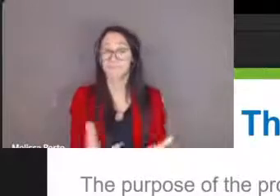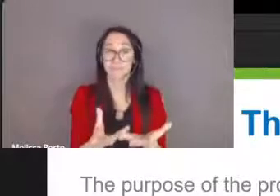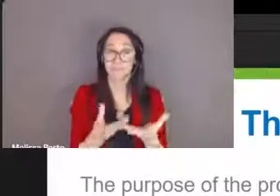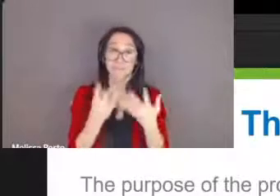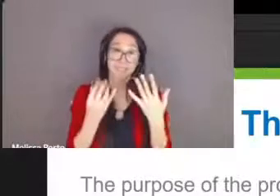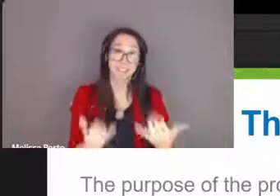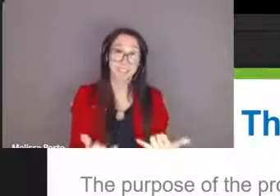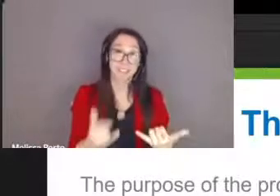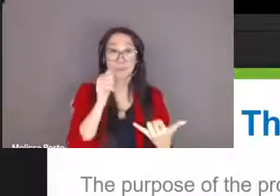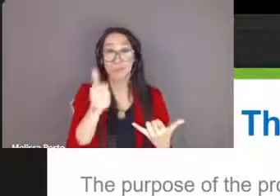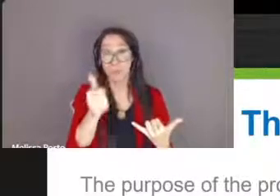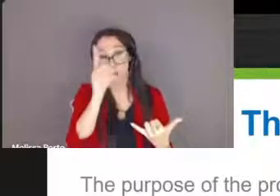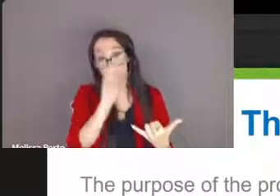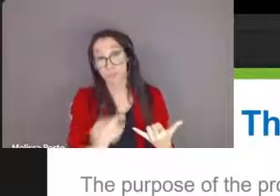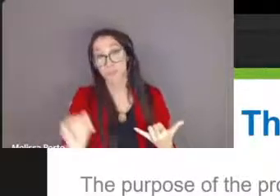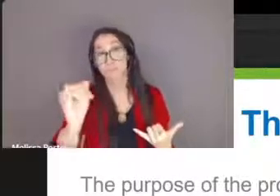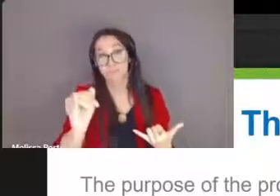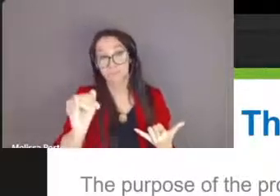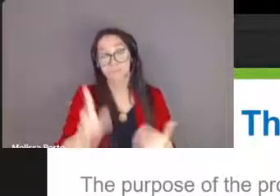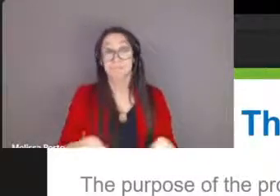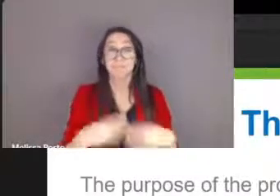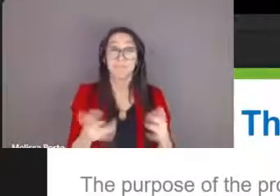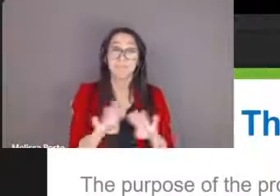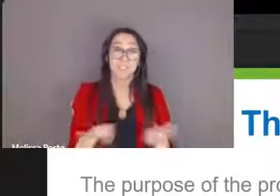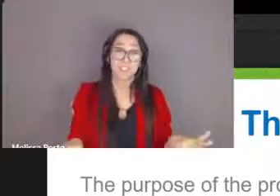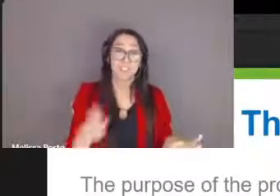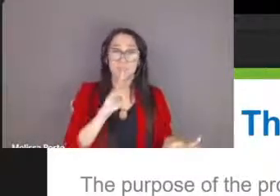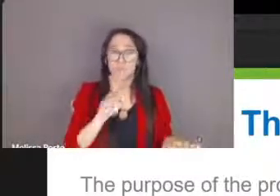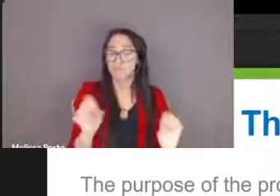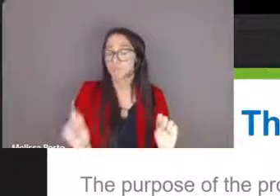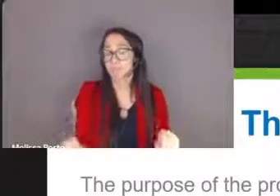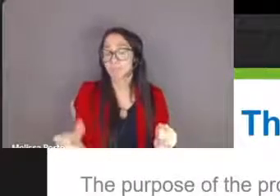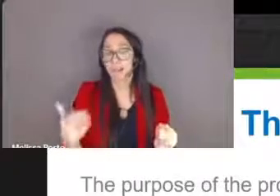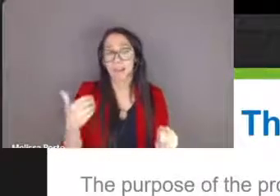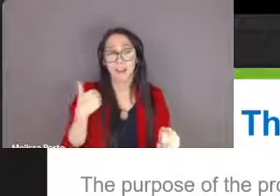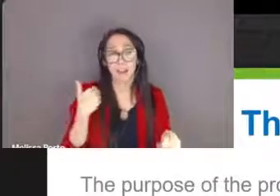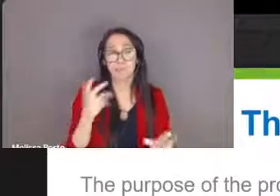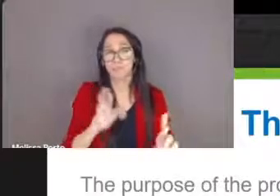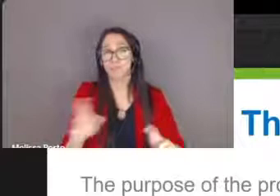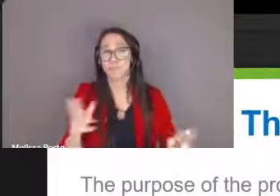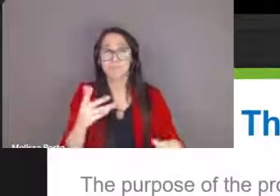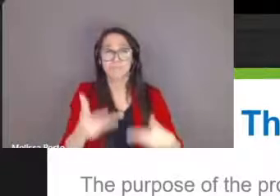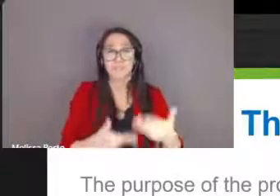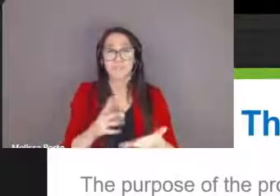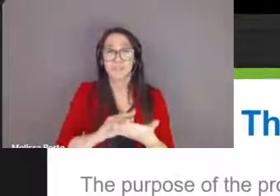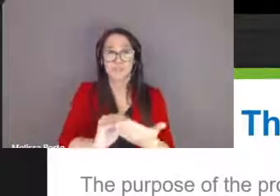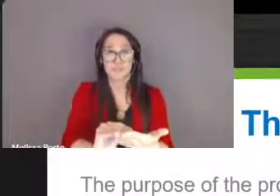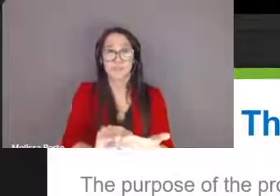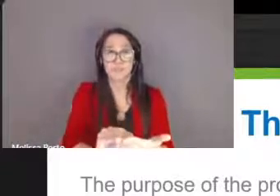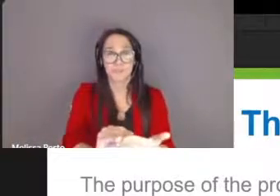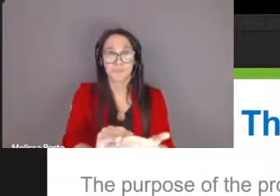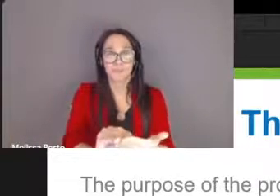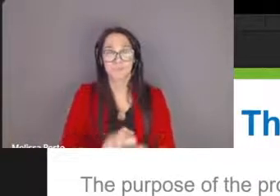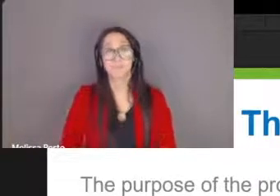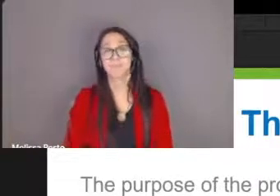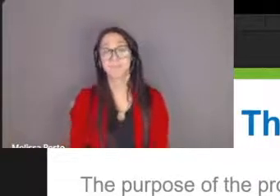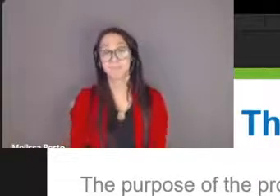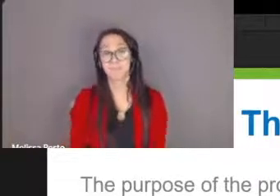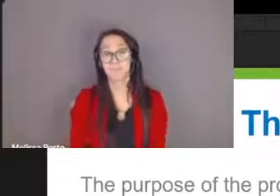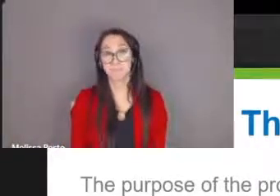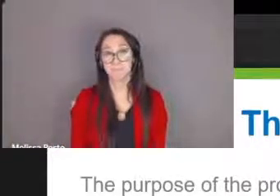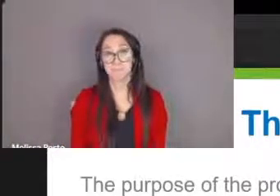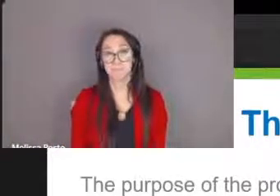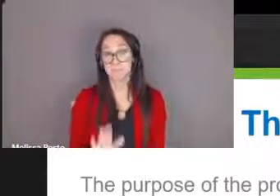children are capable and competent learners full of potential and ready to take ownership of their learning it approaches children